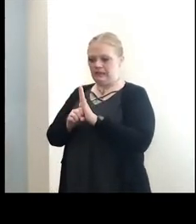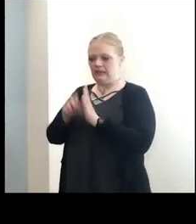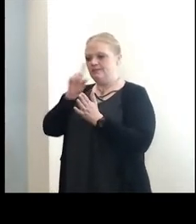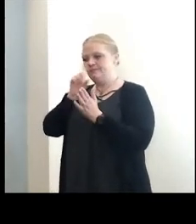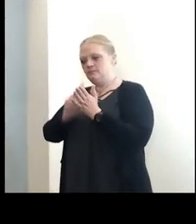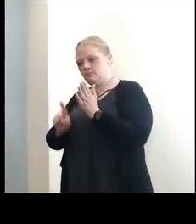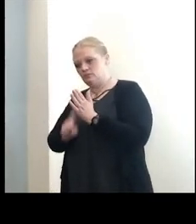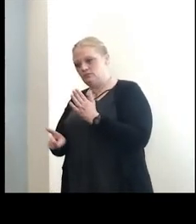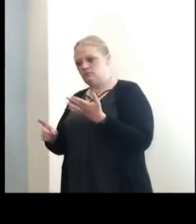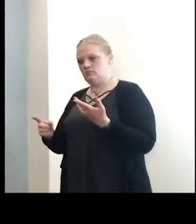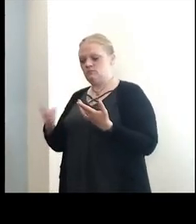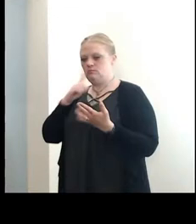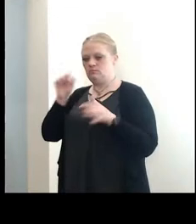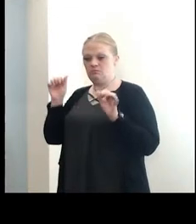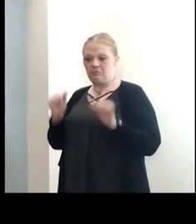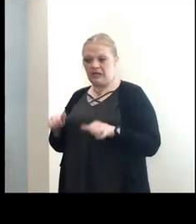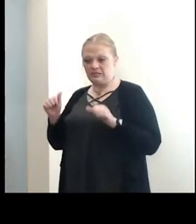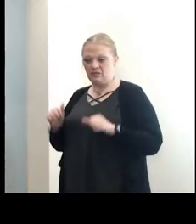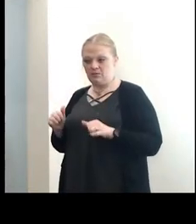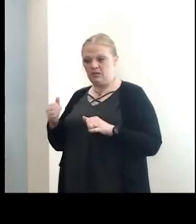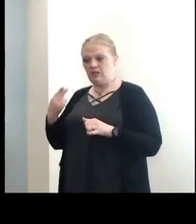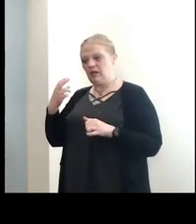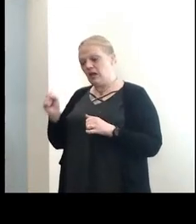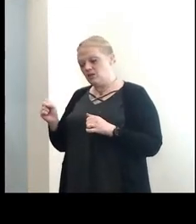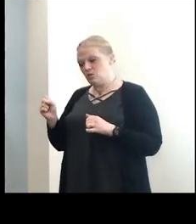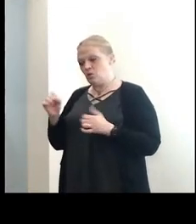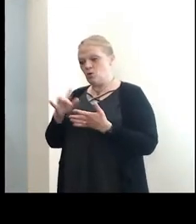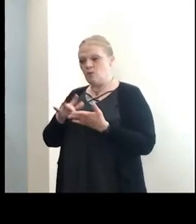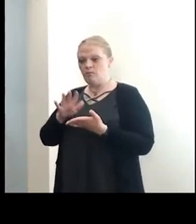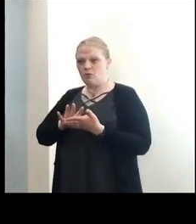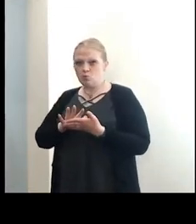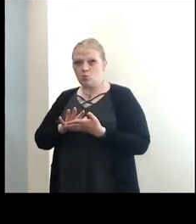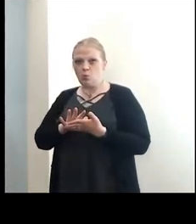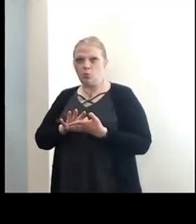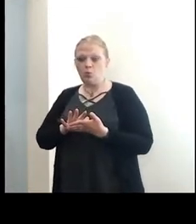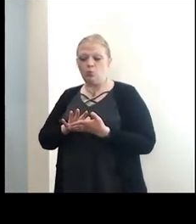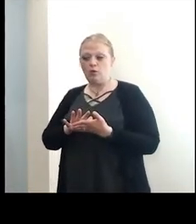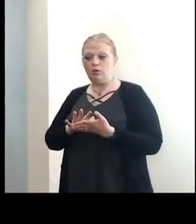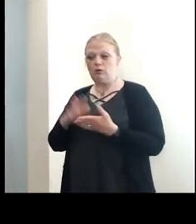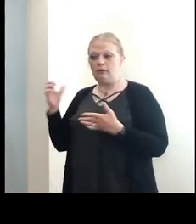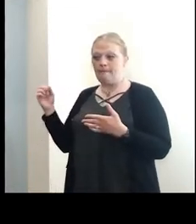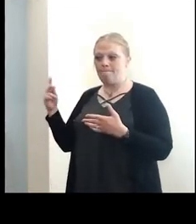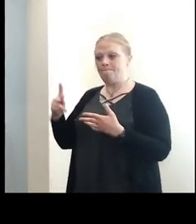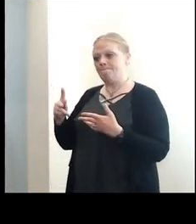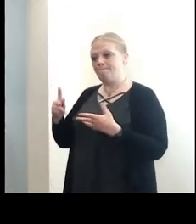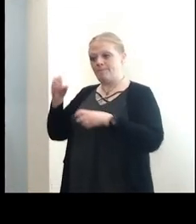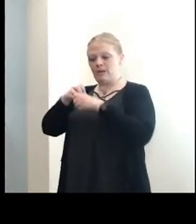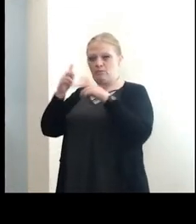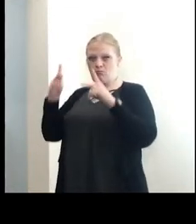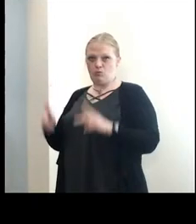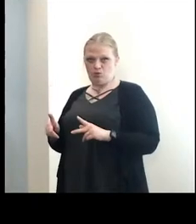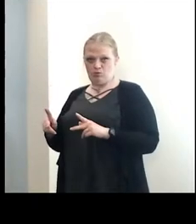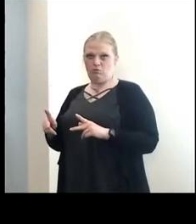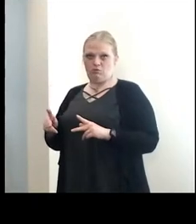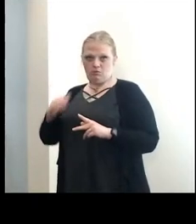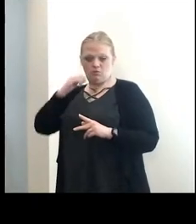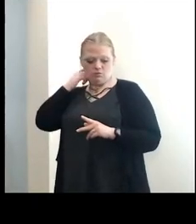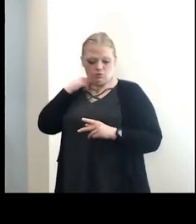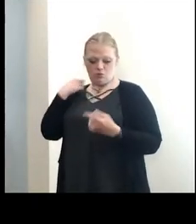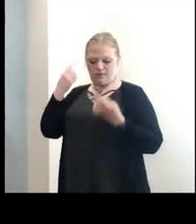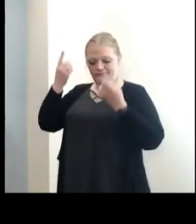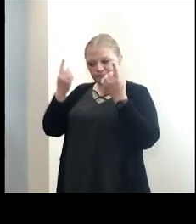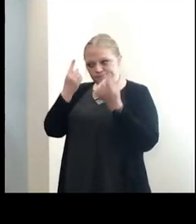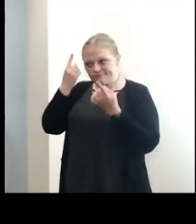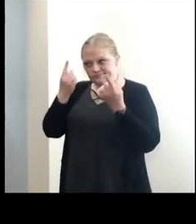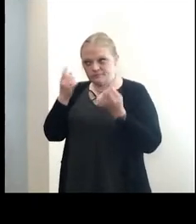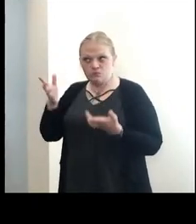of possibly bringing back high school and middle school students to more in-person learning. And I wonder whether